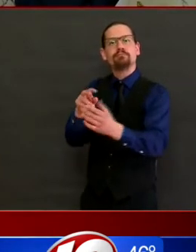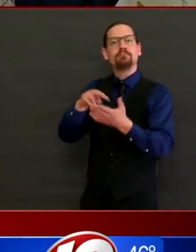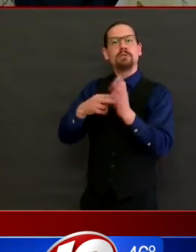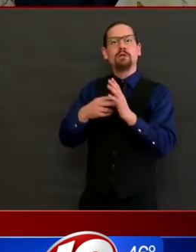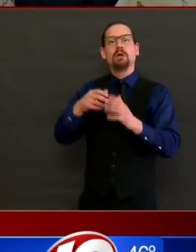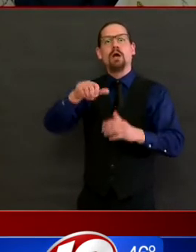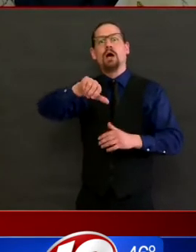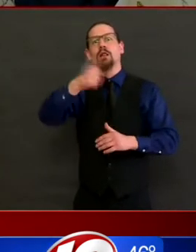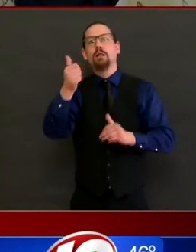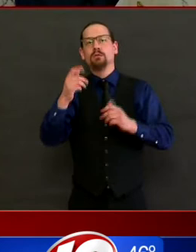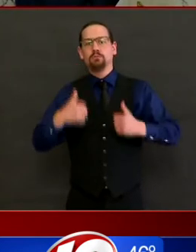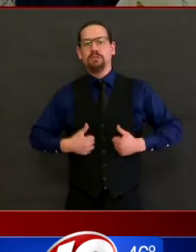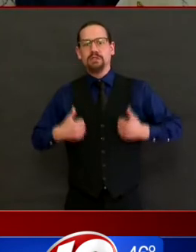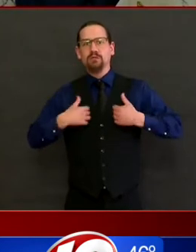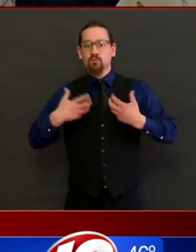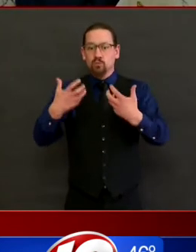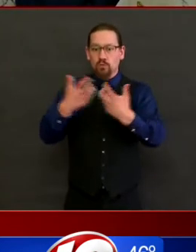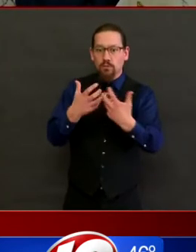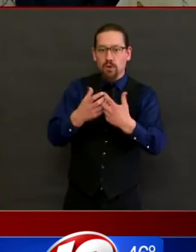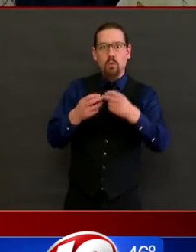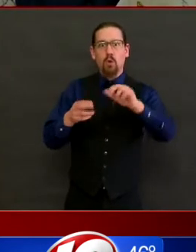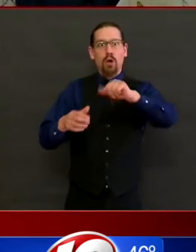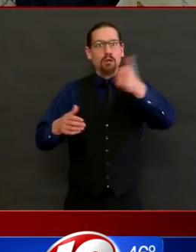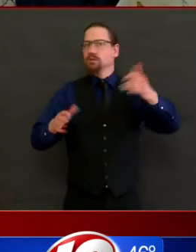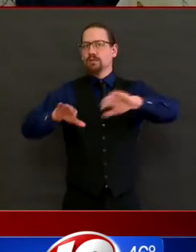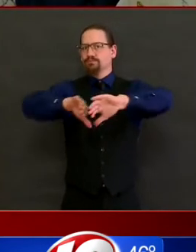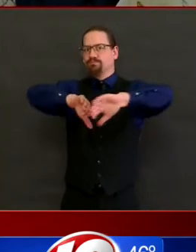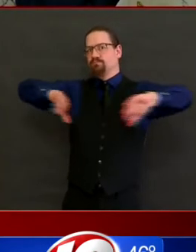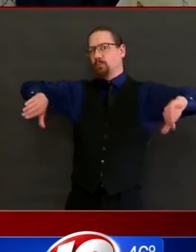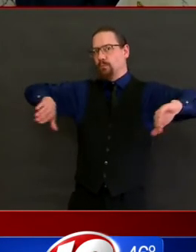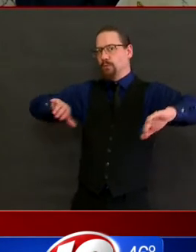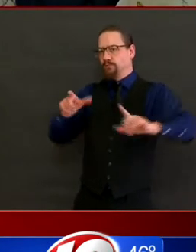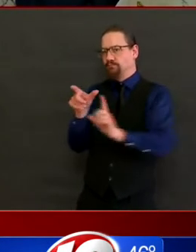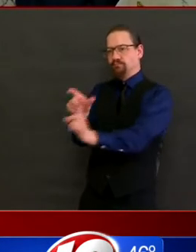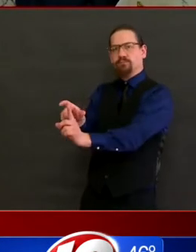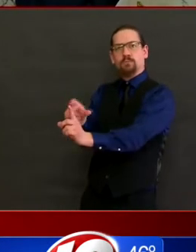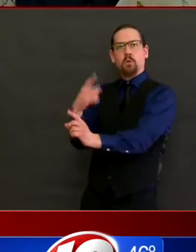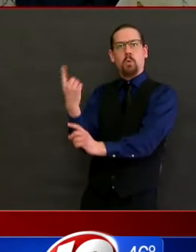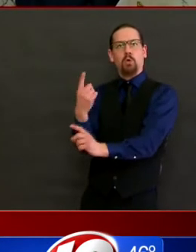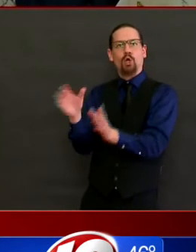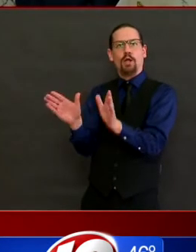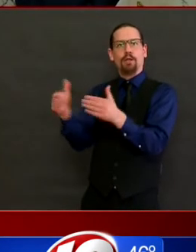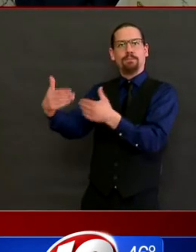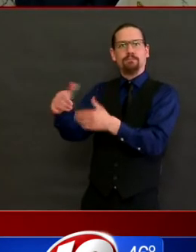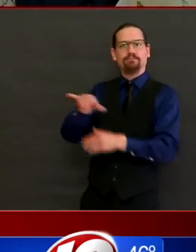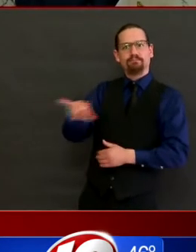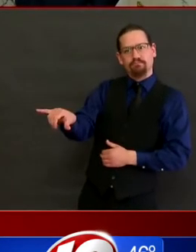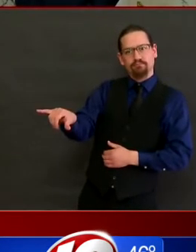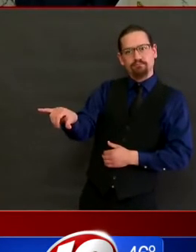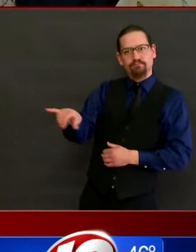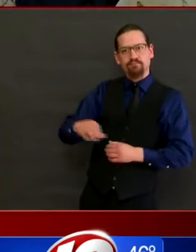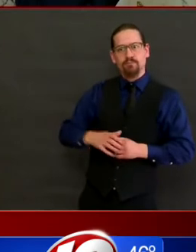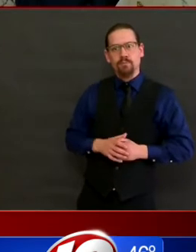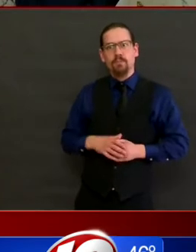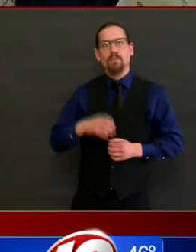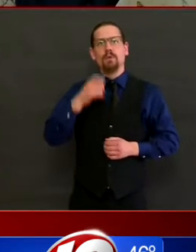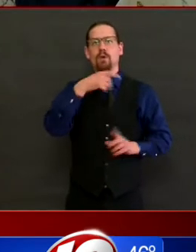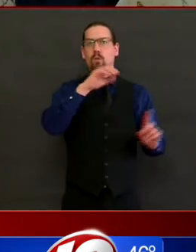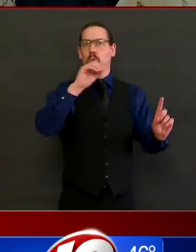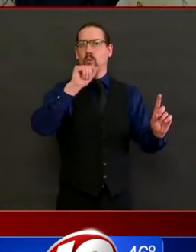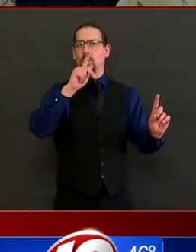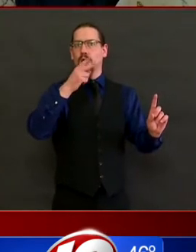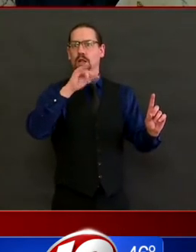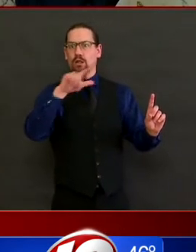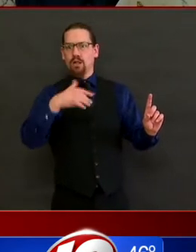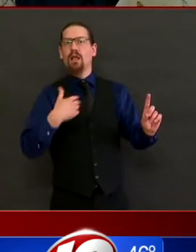at Oak Hill Center who do not have COVID-19 symptoms they will be located